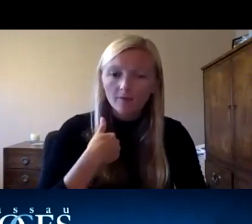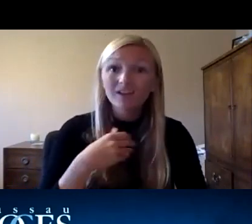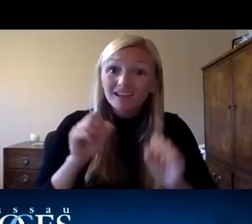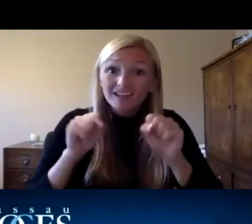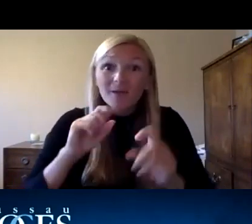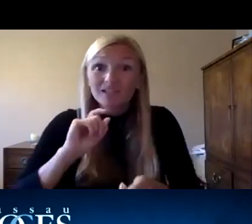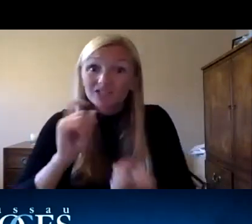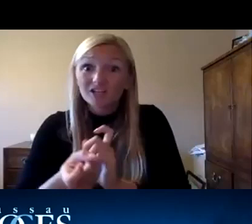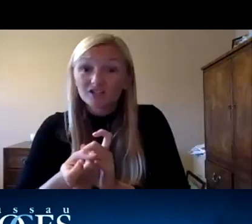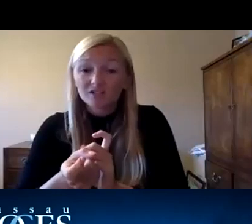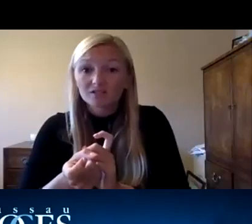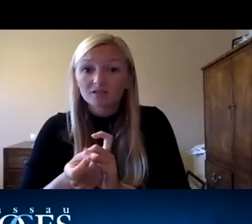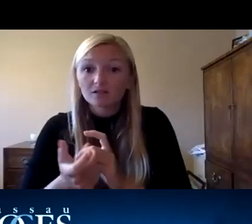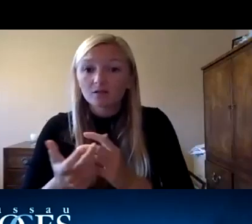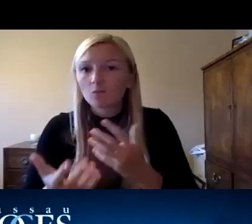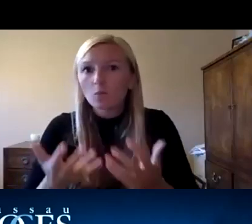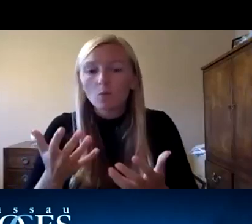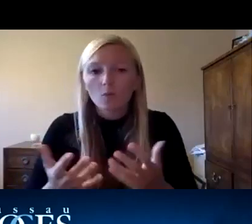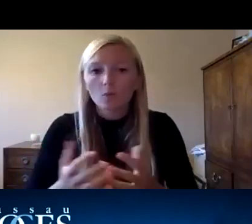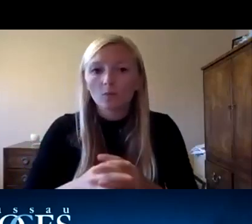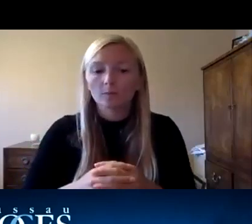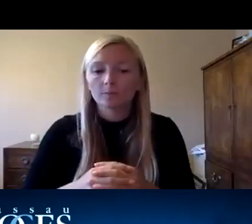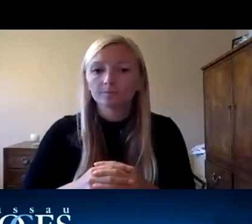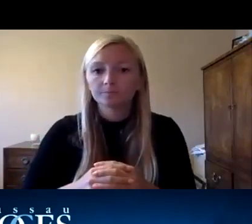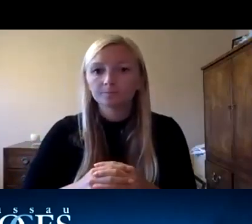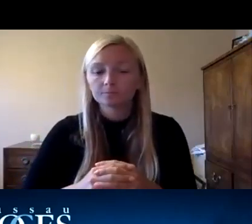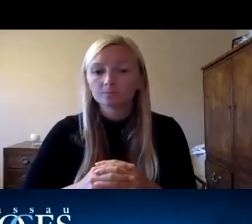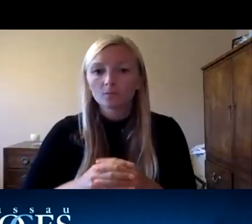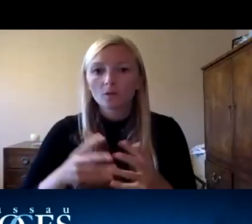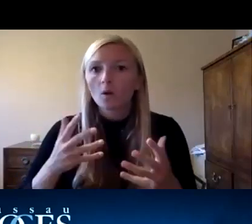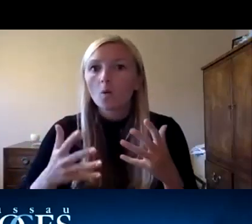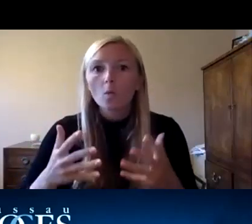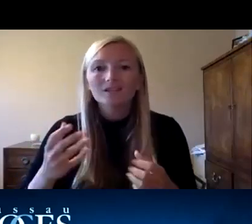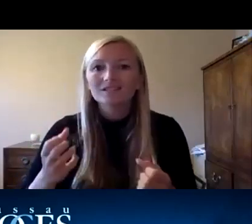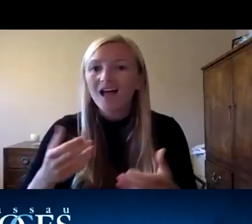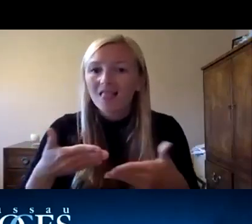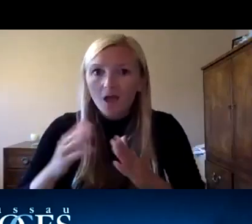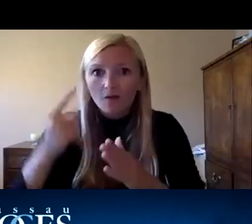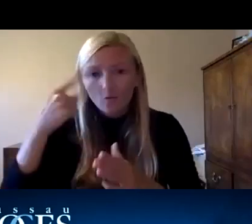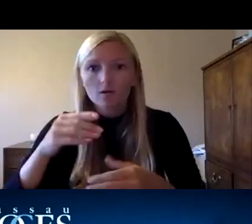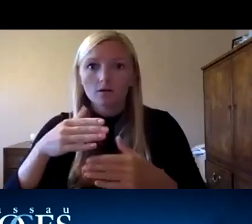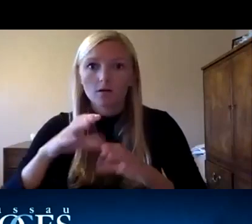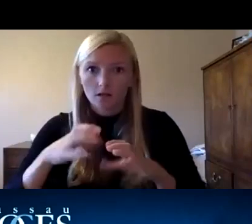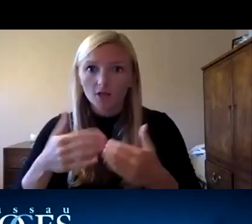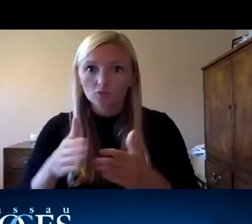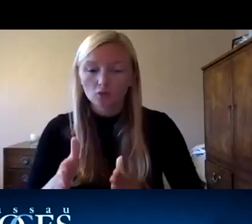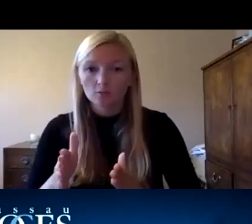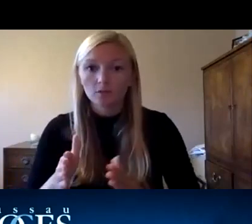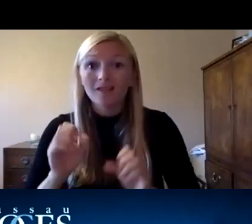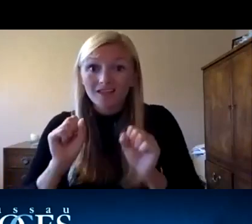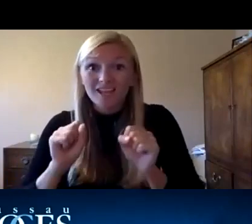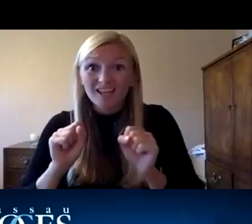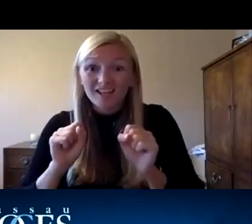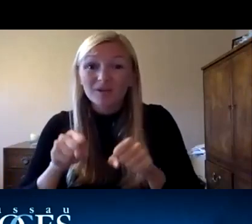in you know what is constituted as um you know occupancy count per different types of classrooms so that could potentially